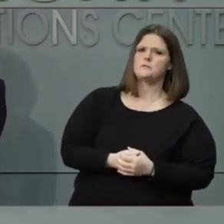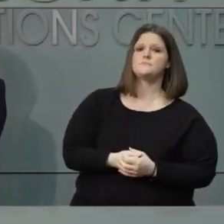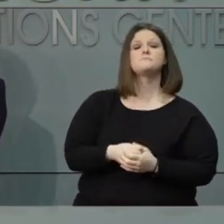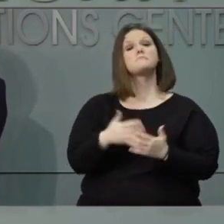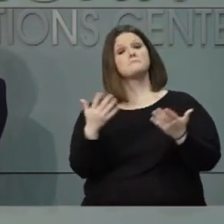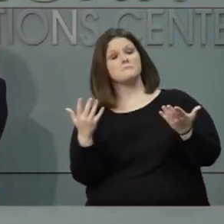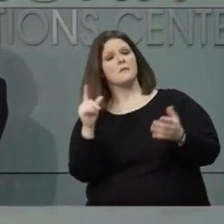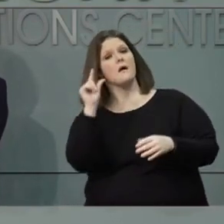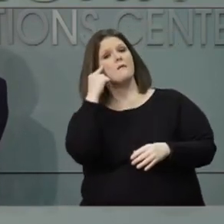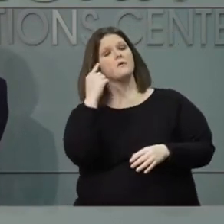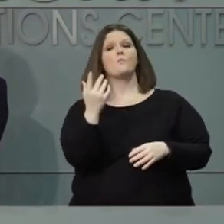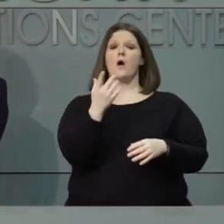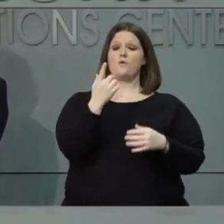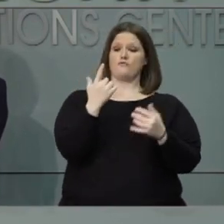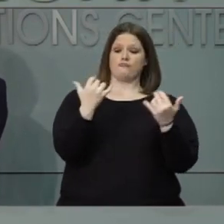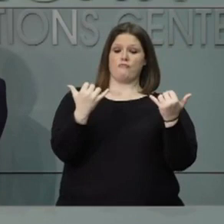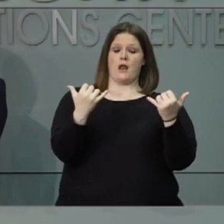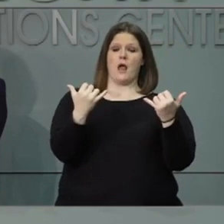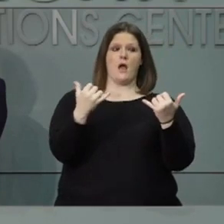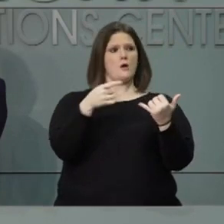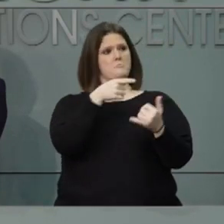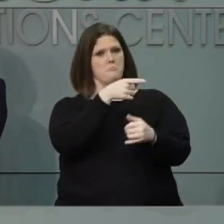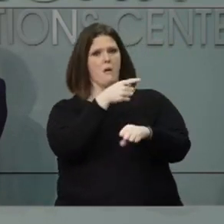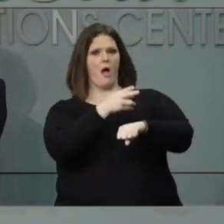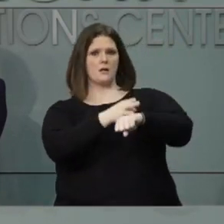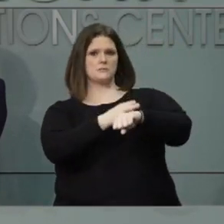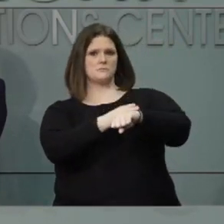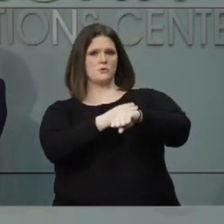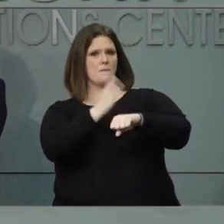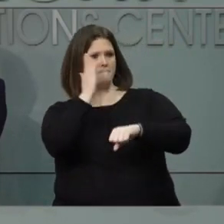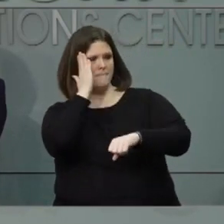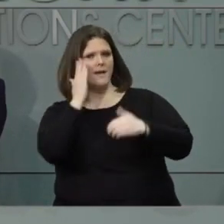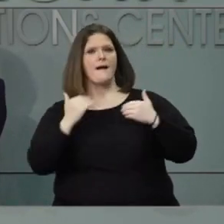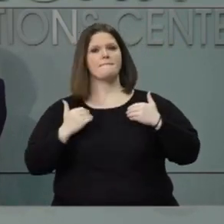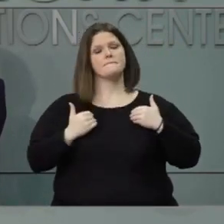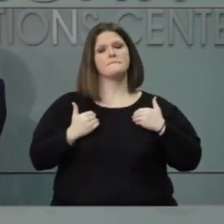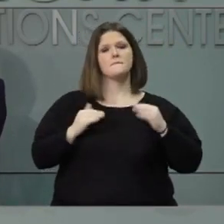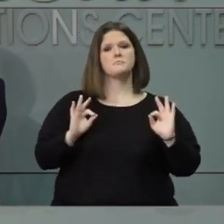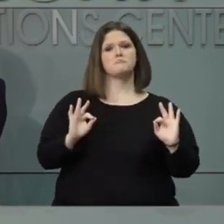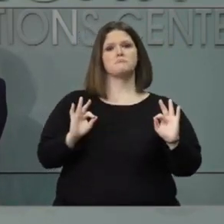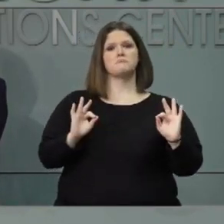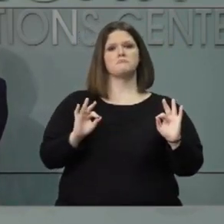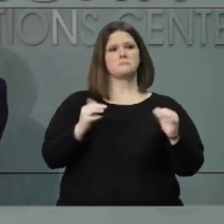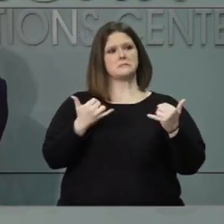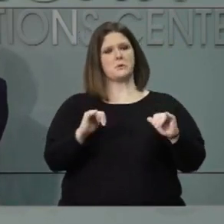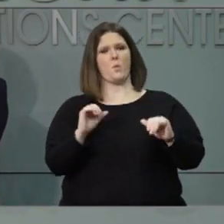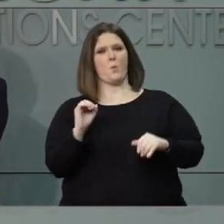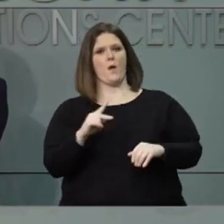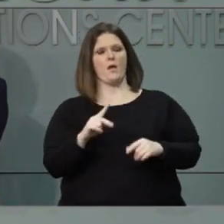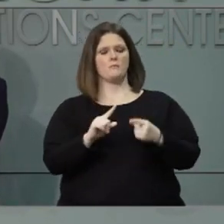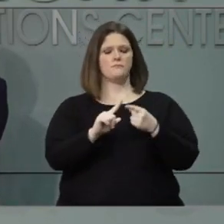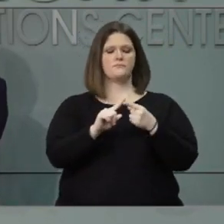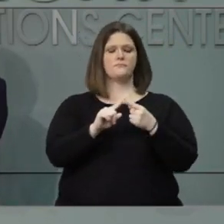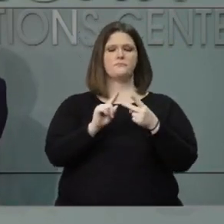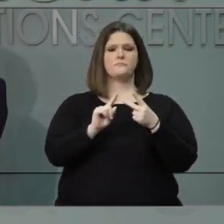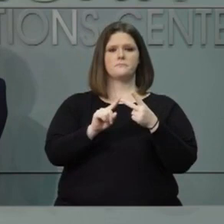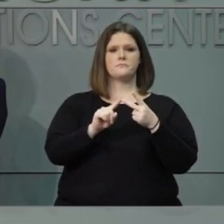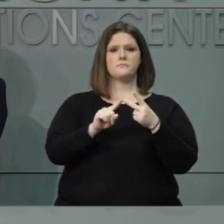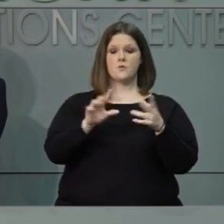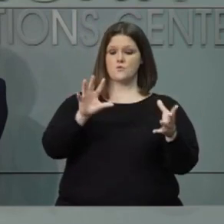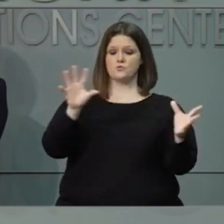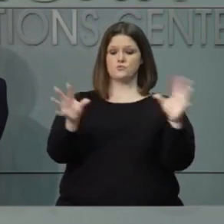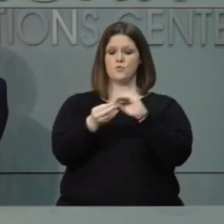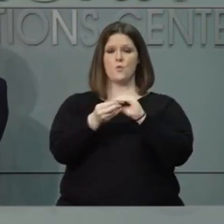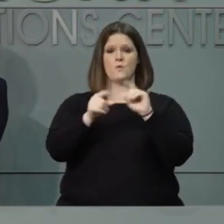we have have hospital capacity. Number two, our percent positive is around